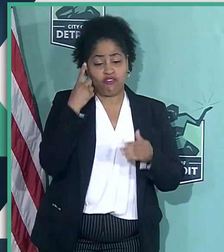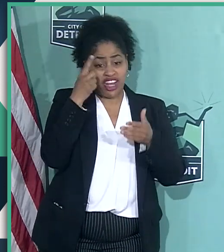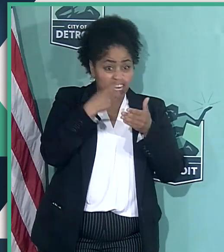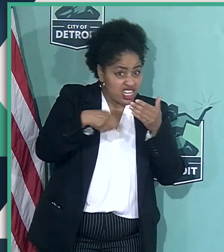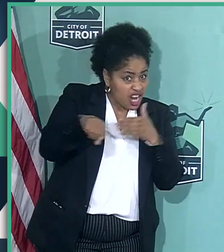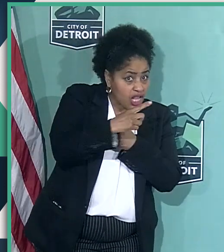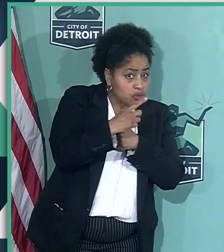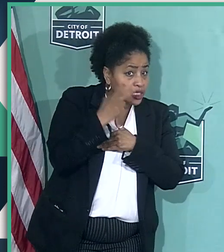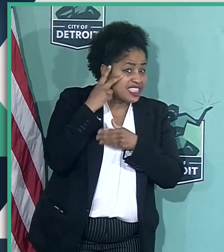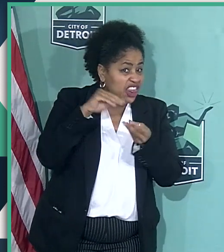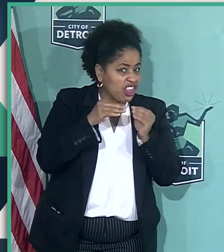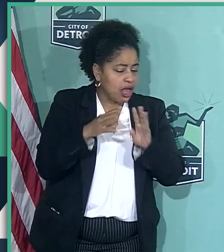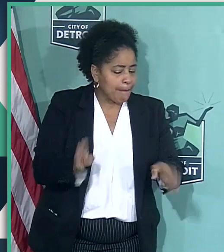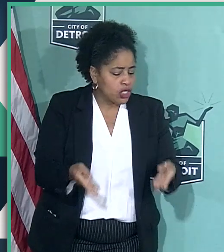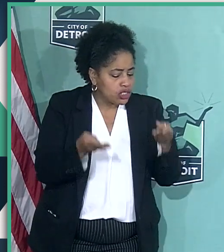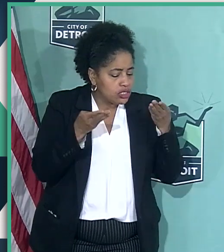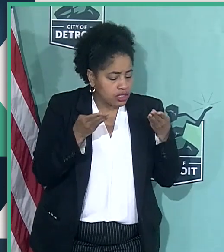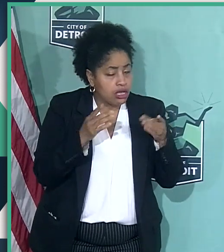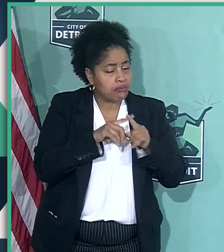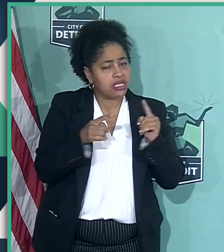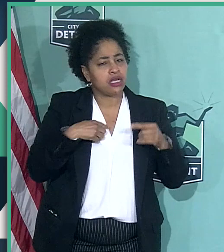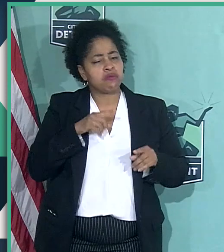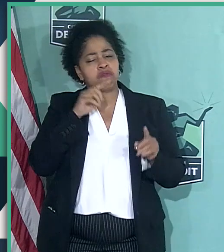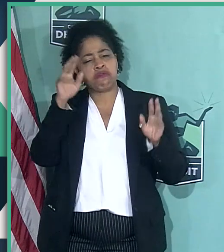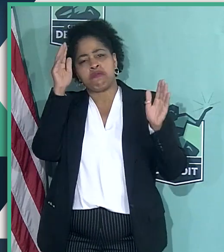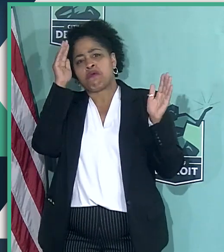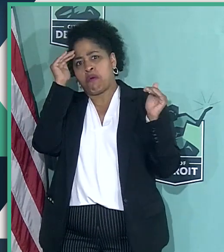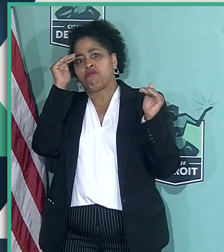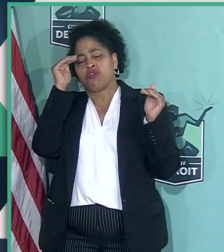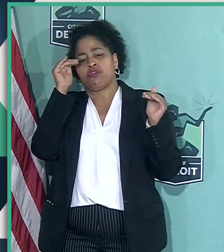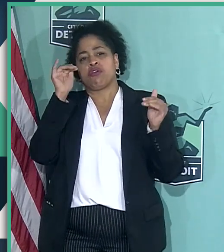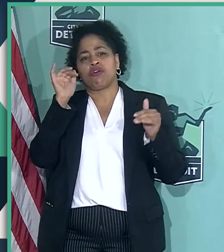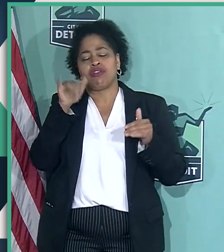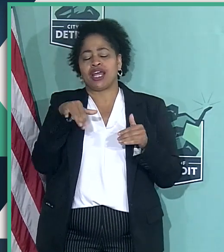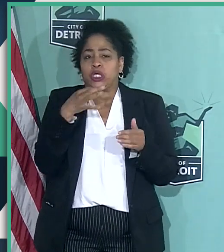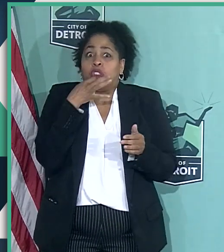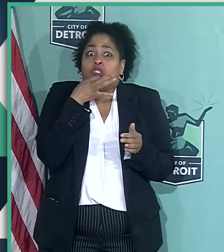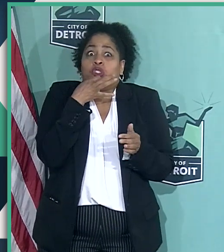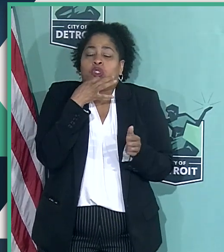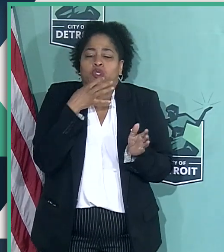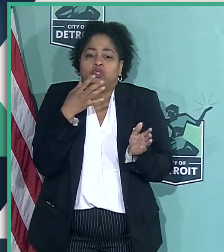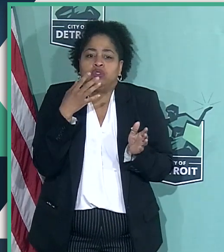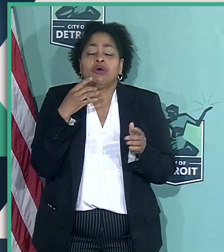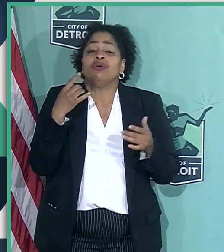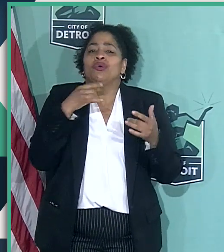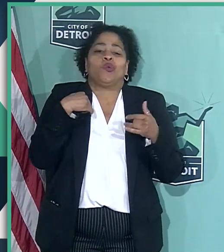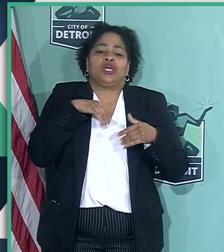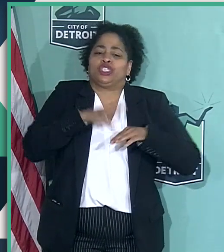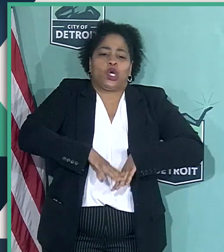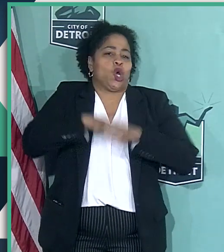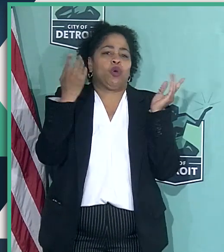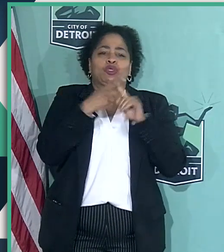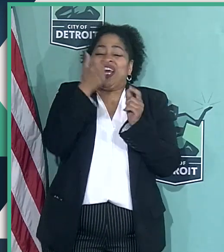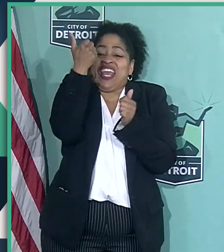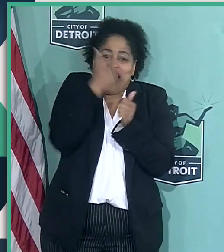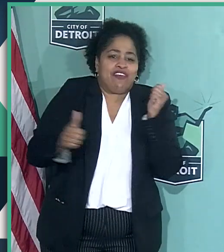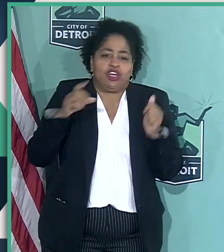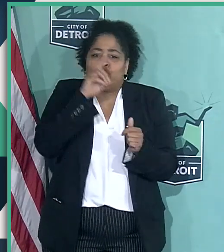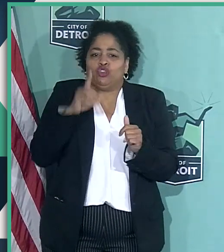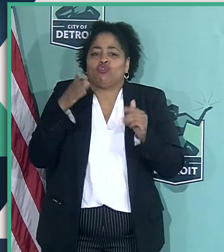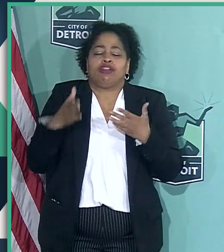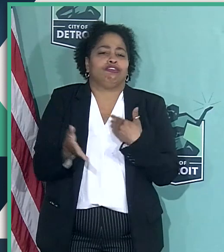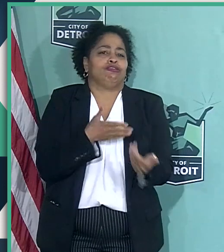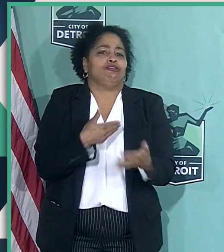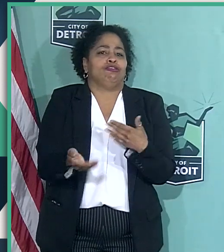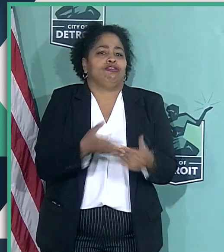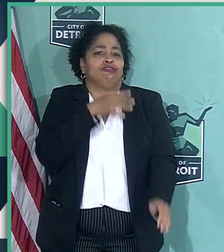then see where we are. But I'm really hopeful that in the not-to-do-do year, we just open this up to every single Detroiter, regardless of